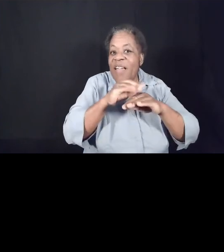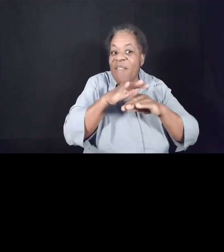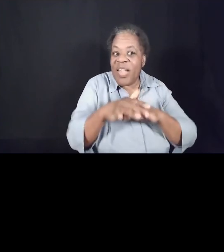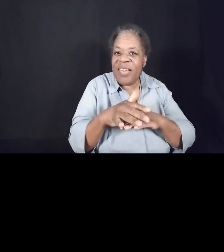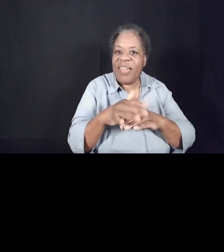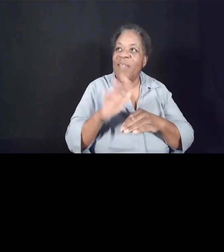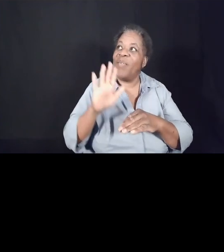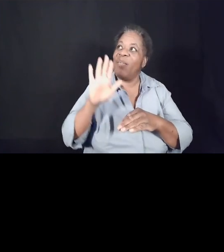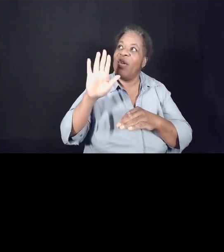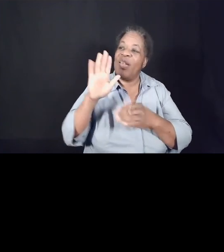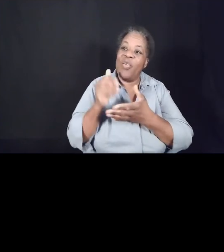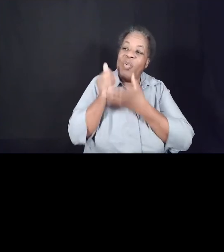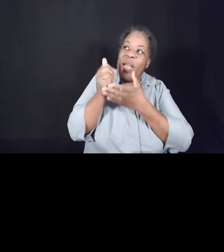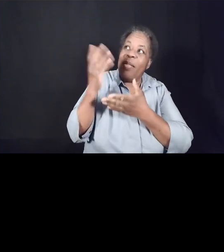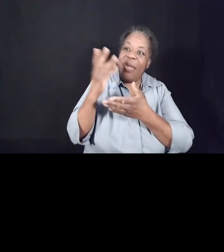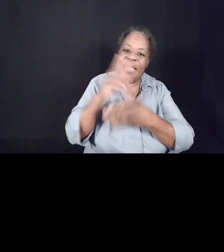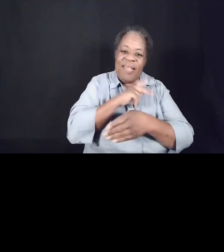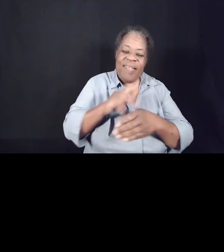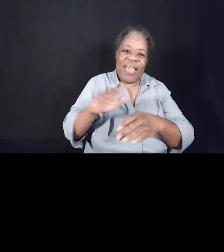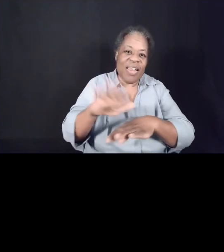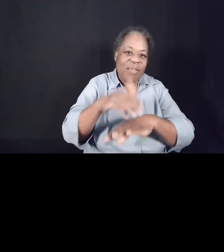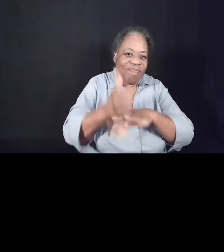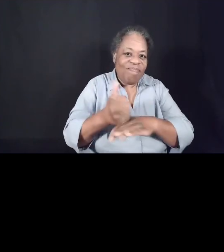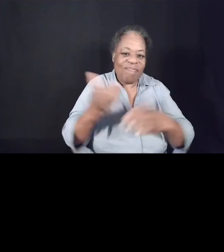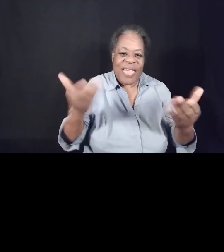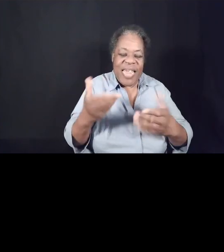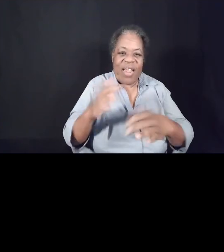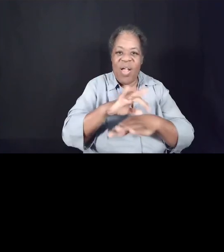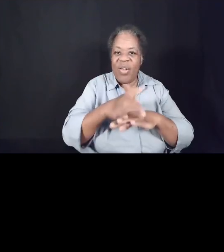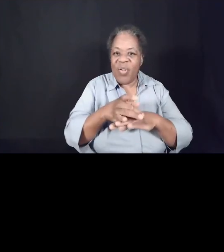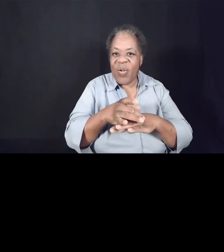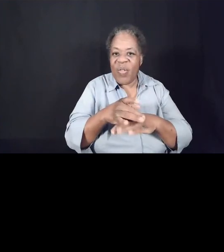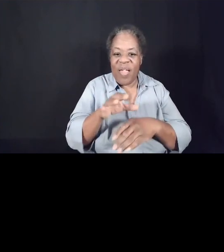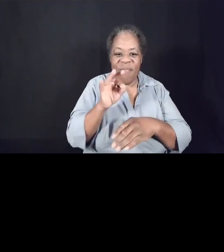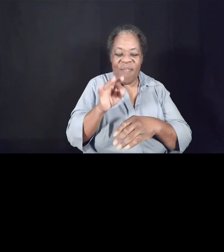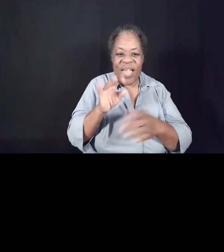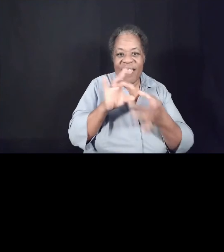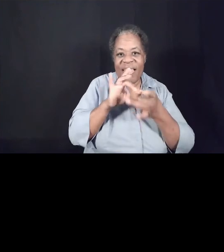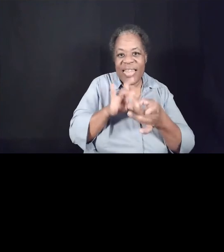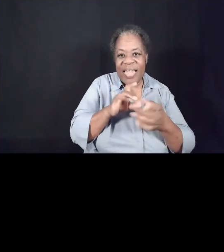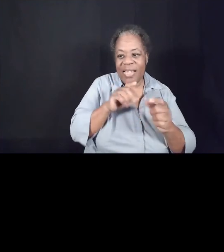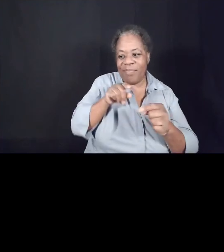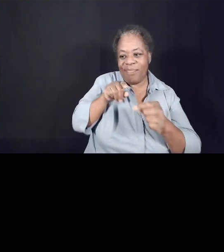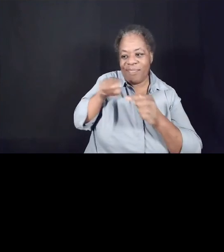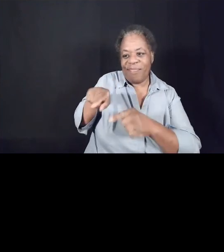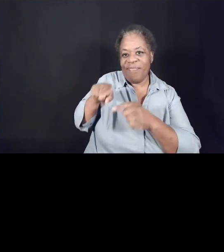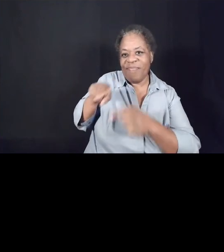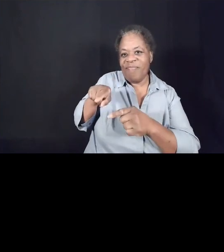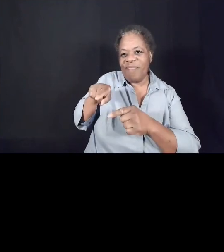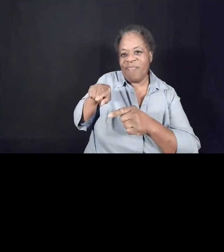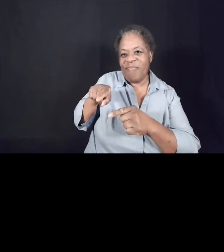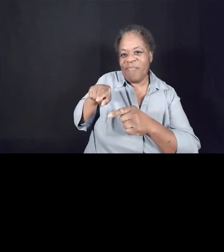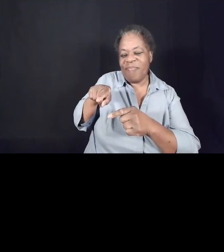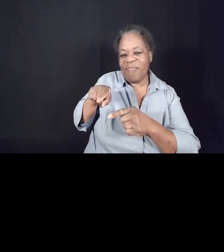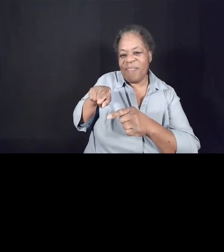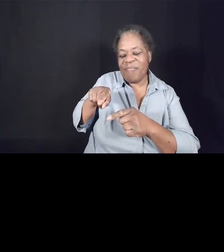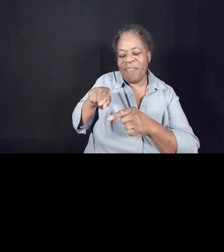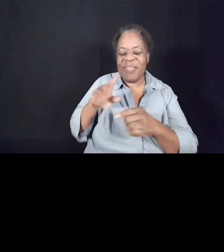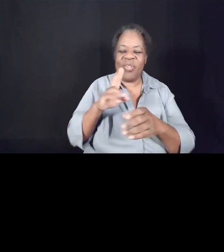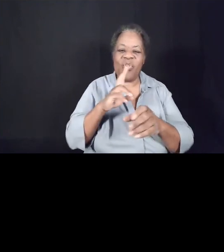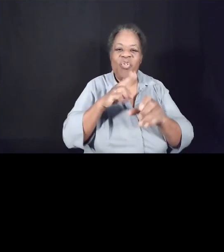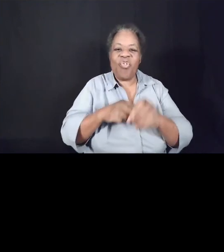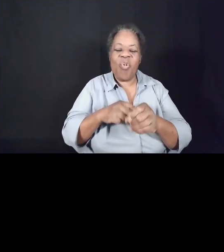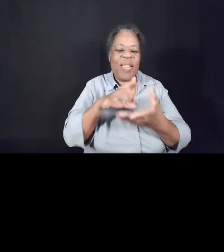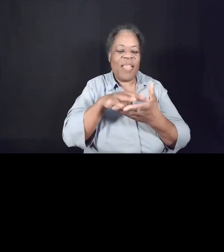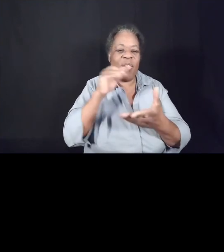earth. You can find the link on our website or you can email me or Pastor Richard to join us in this learning community. We